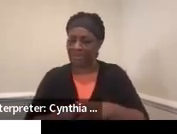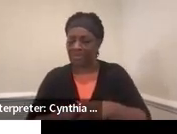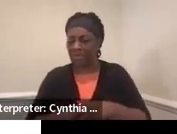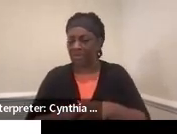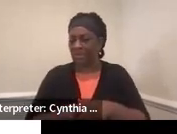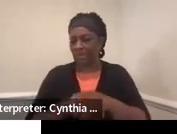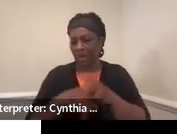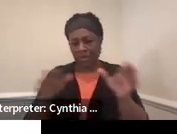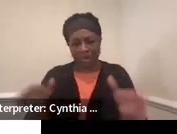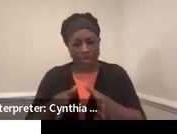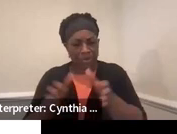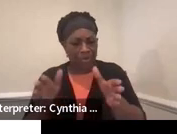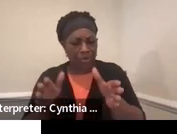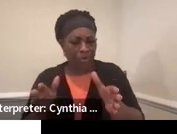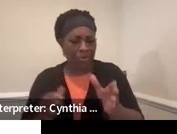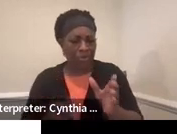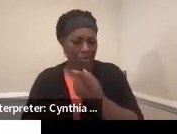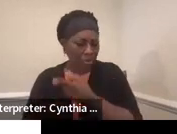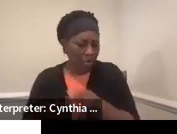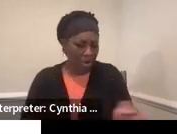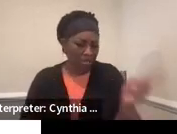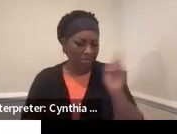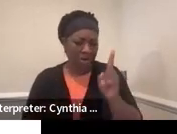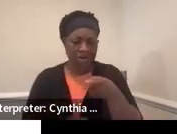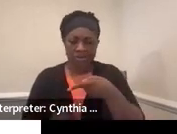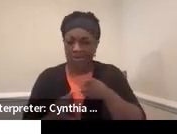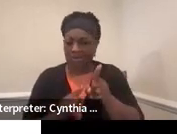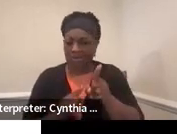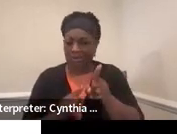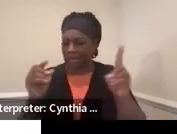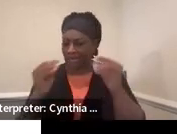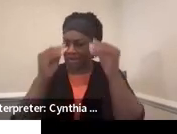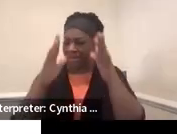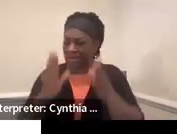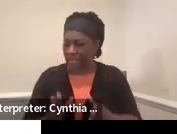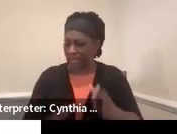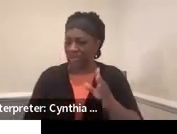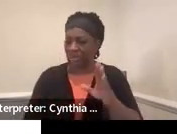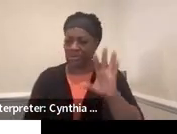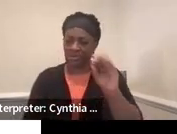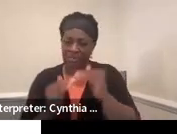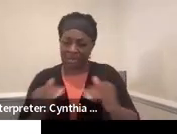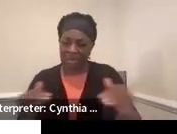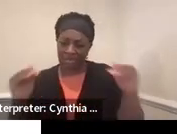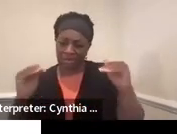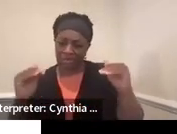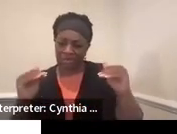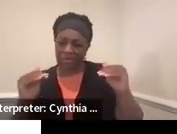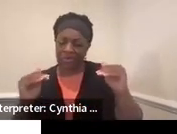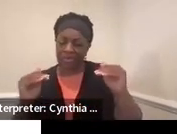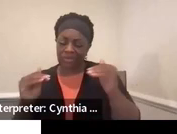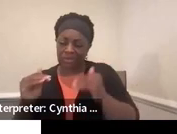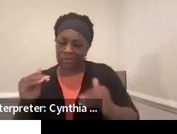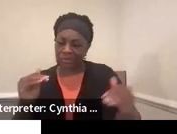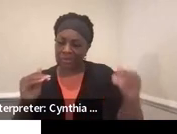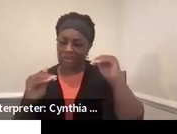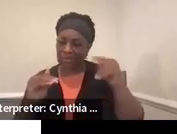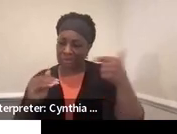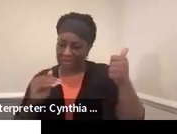encourage all our special education teachers for grade 9 and 10 to start really looking at